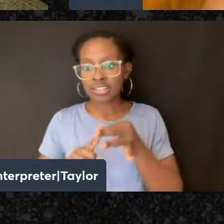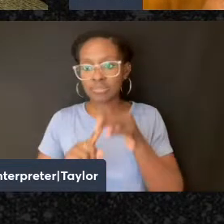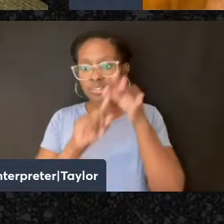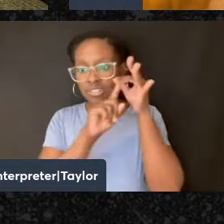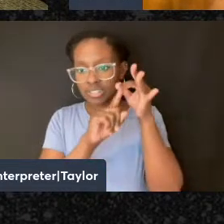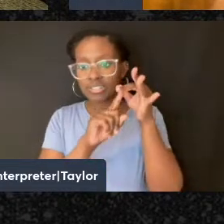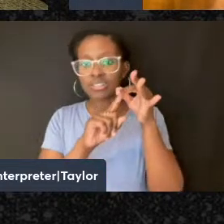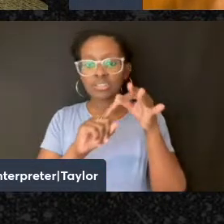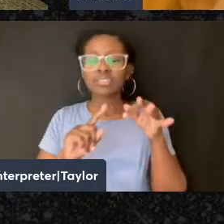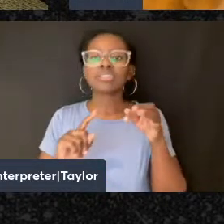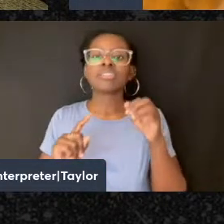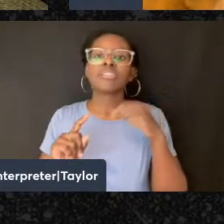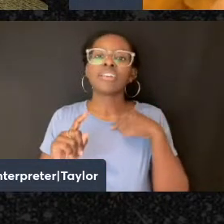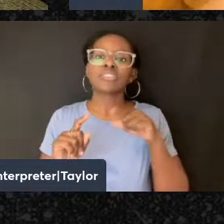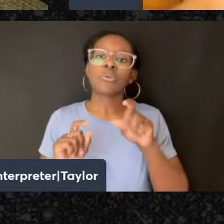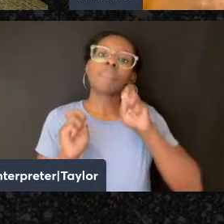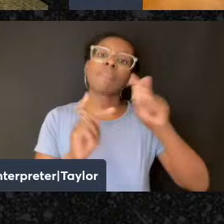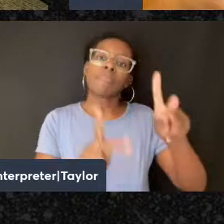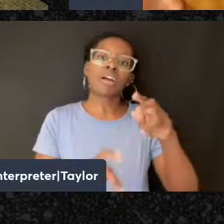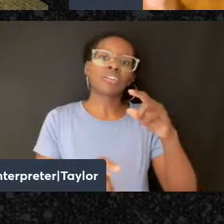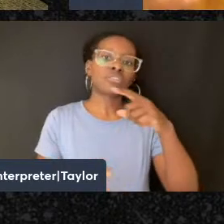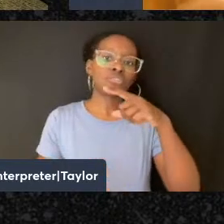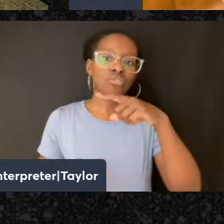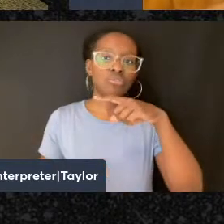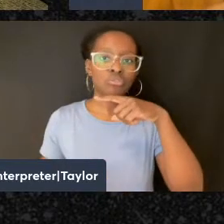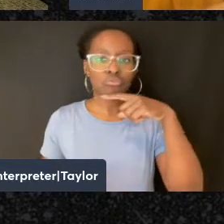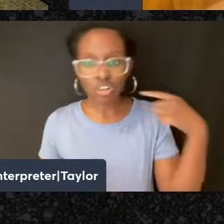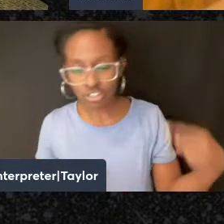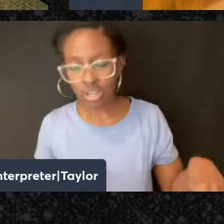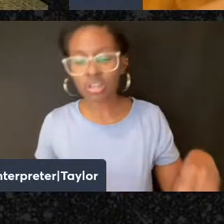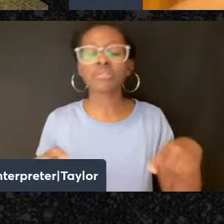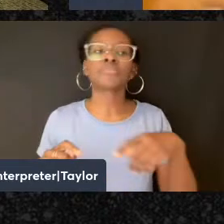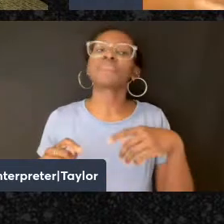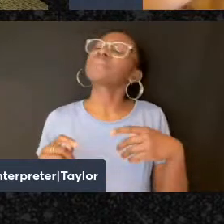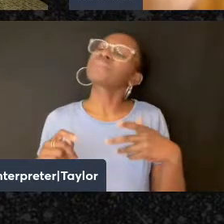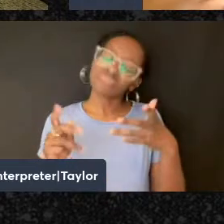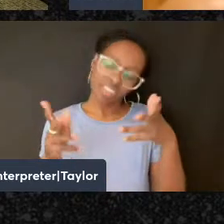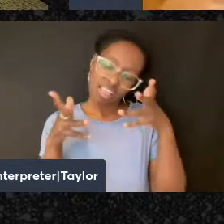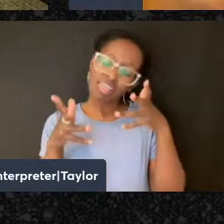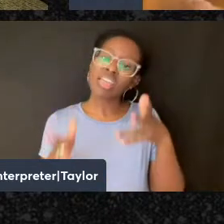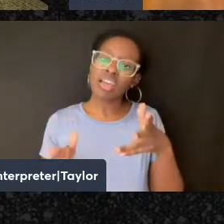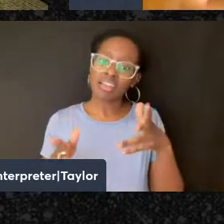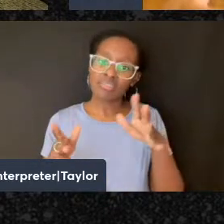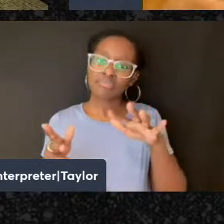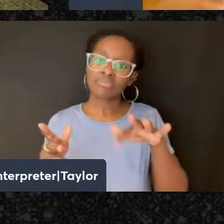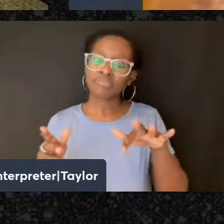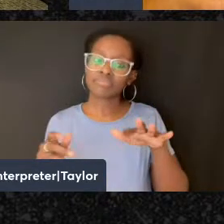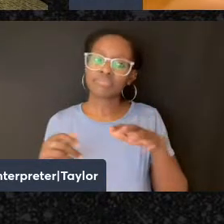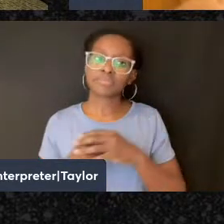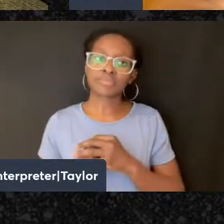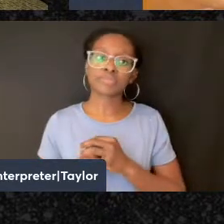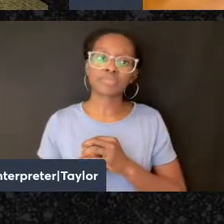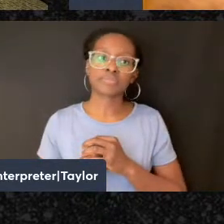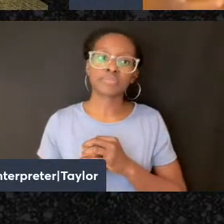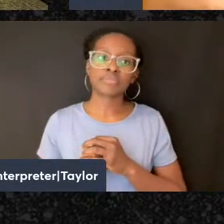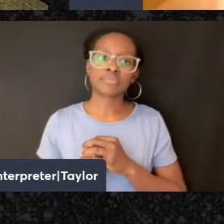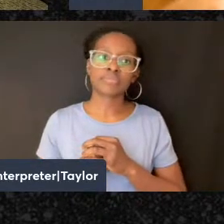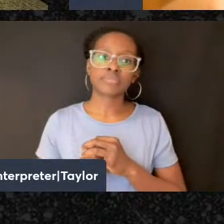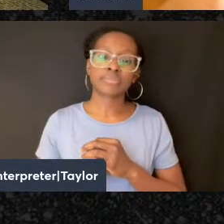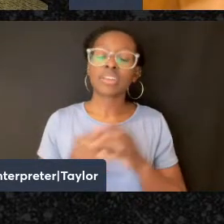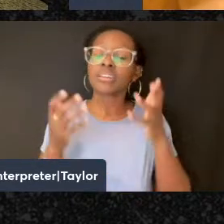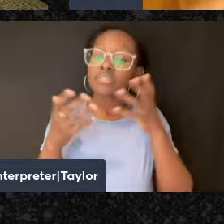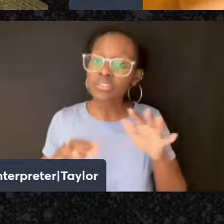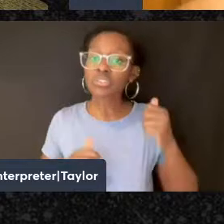heading back to Russia. And that it left, you know, it left with there being soldiers, military sailors